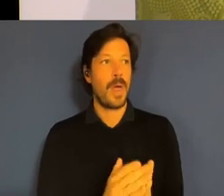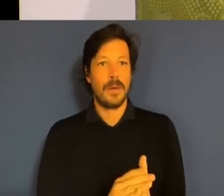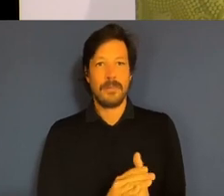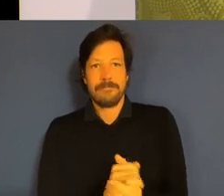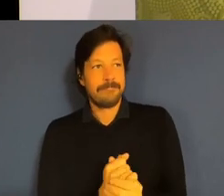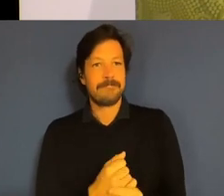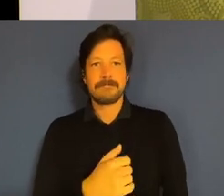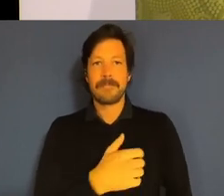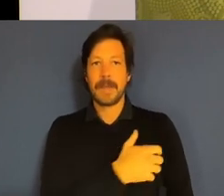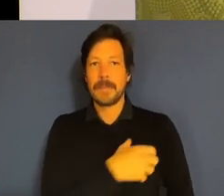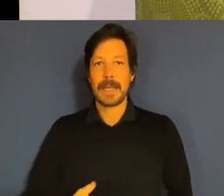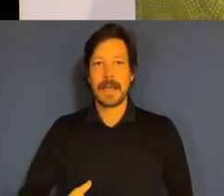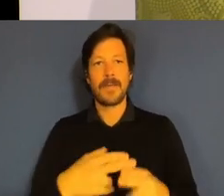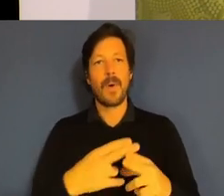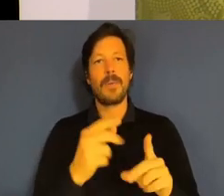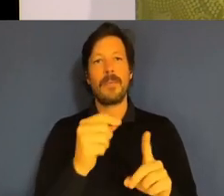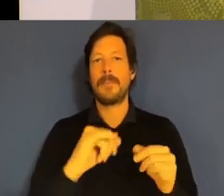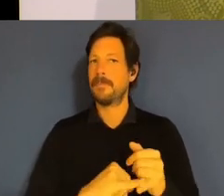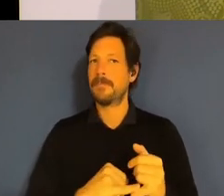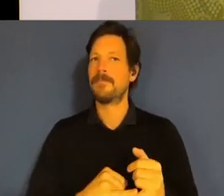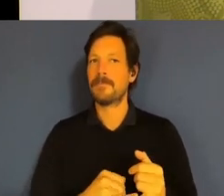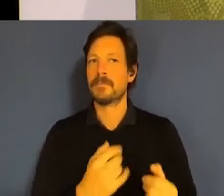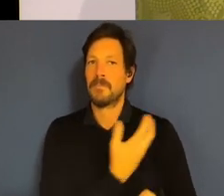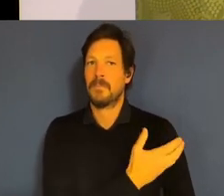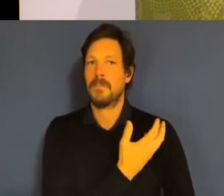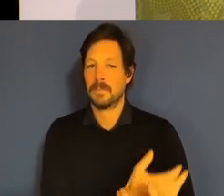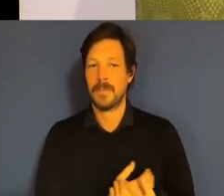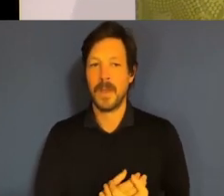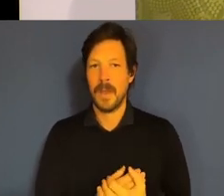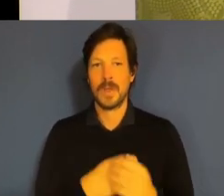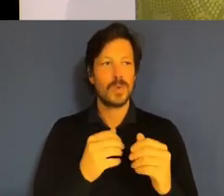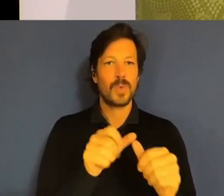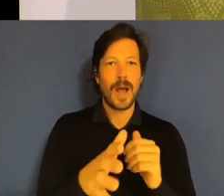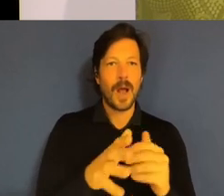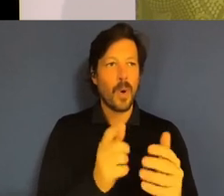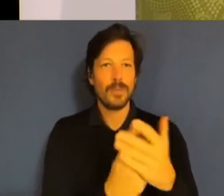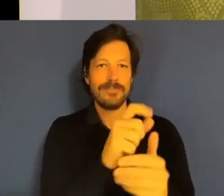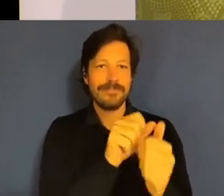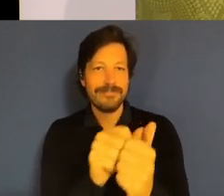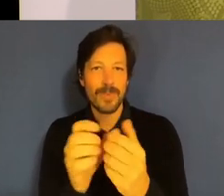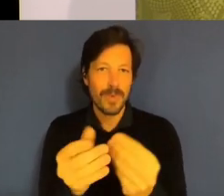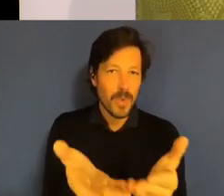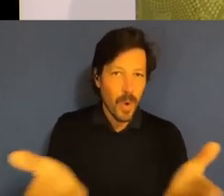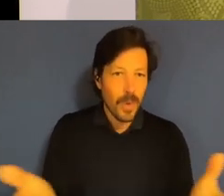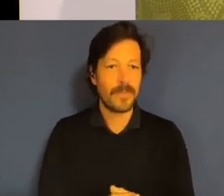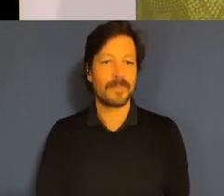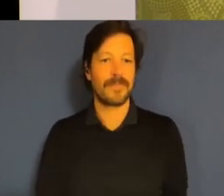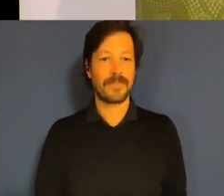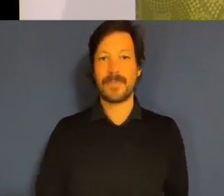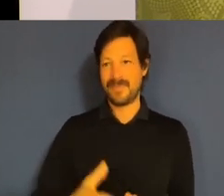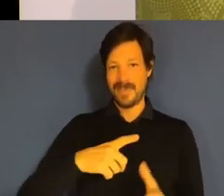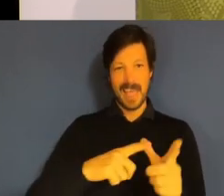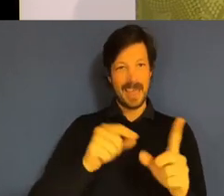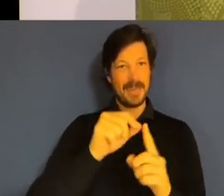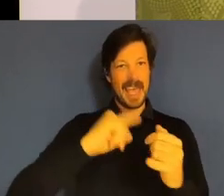for the Public Service, and an amazing opportunity to work with you all to ensure that the enduring institution of the APS, shaped